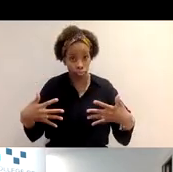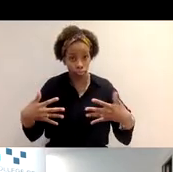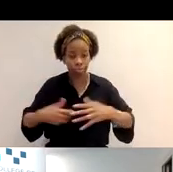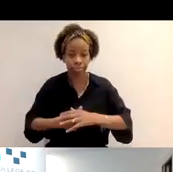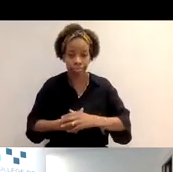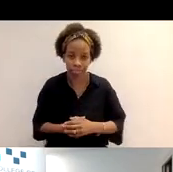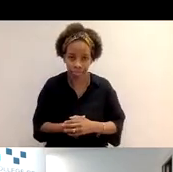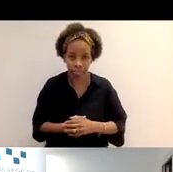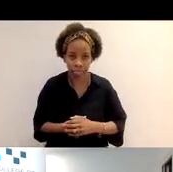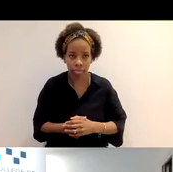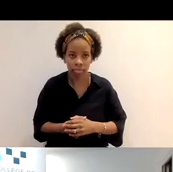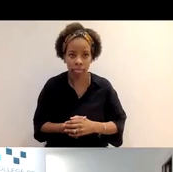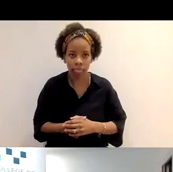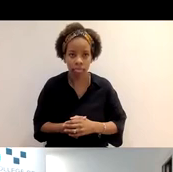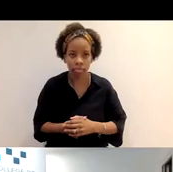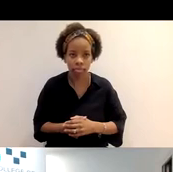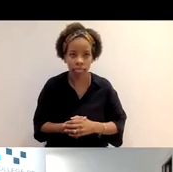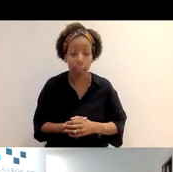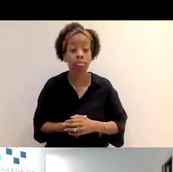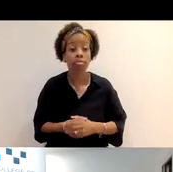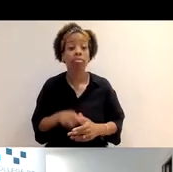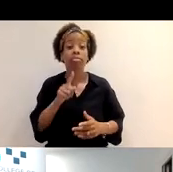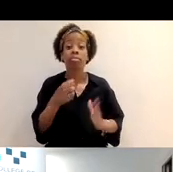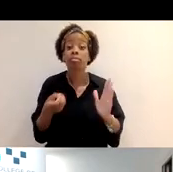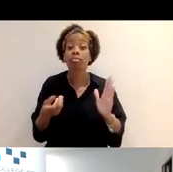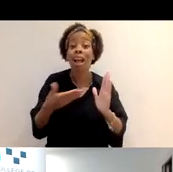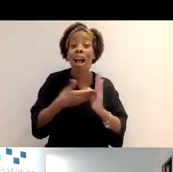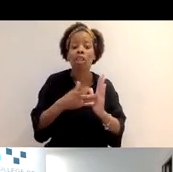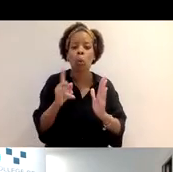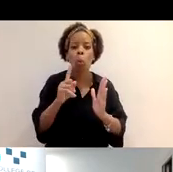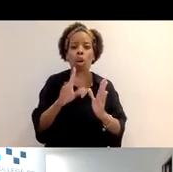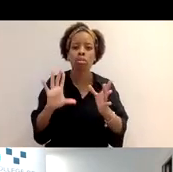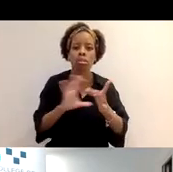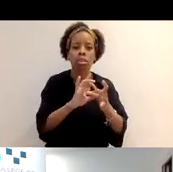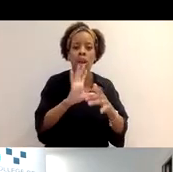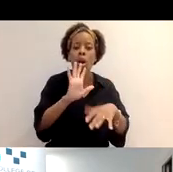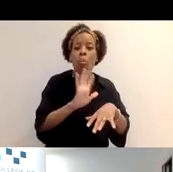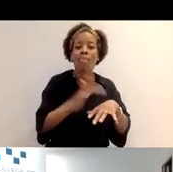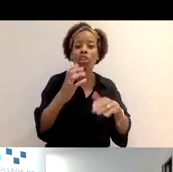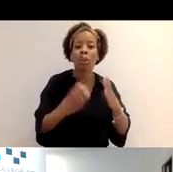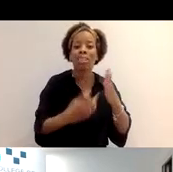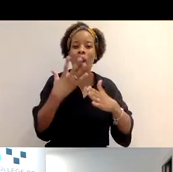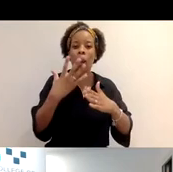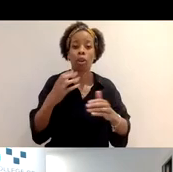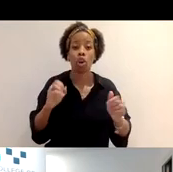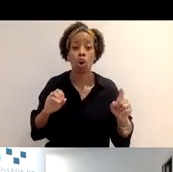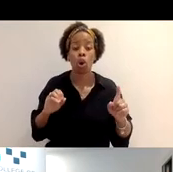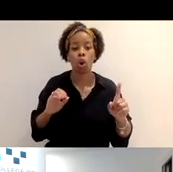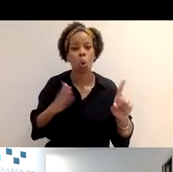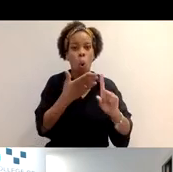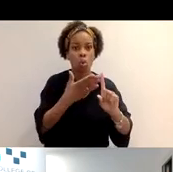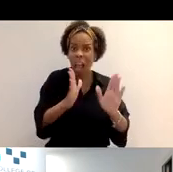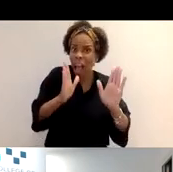First of you can add it to a professional development goal, you're not obliged to that there's no HTPC requirement to attach it to a goal.